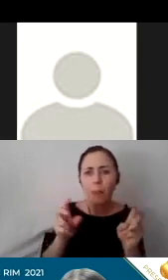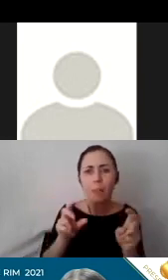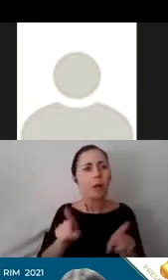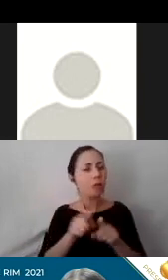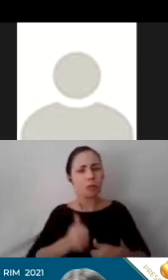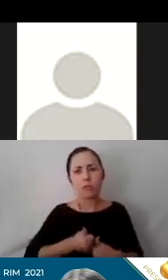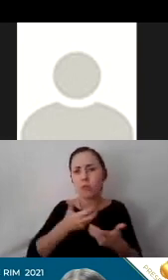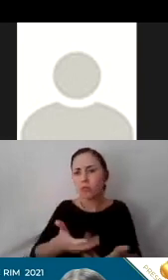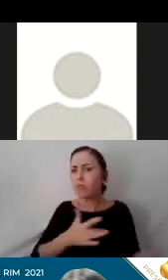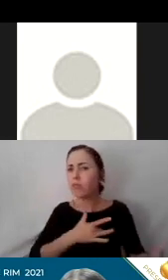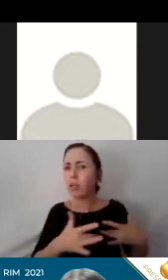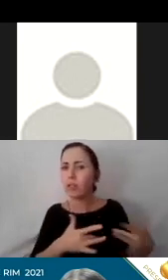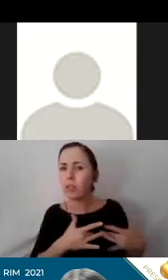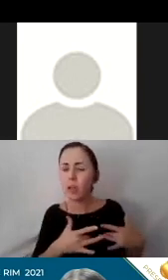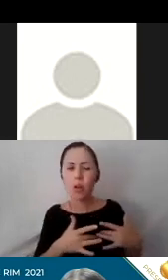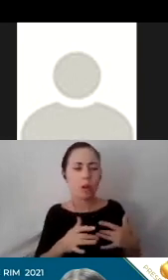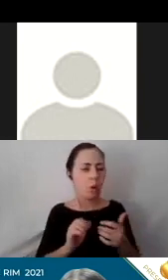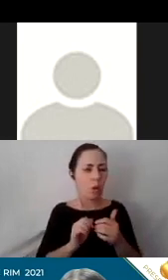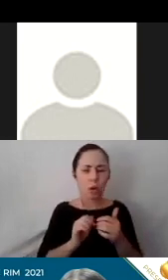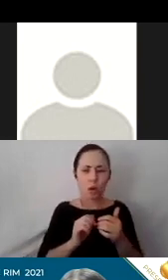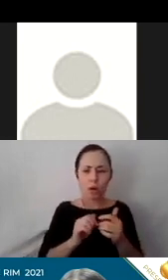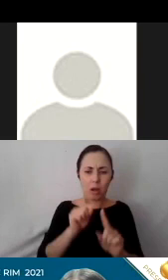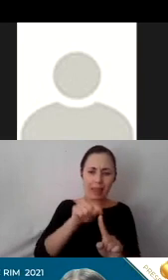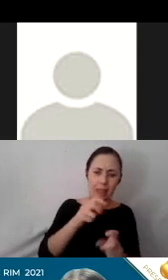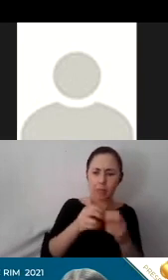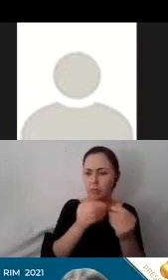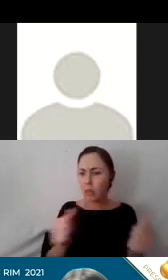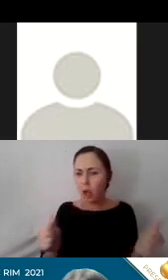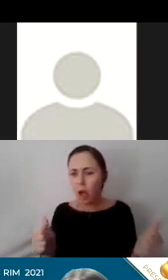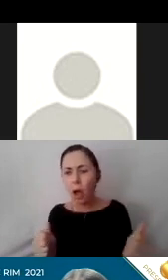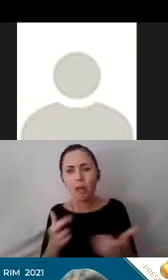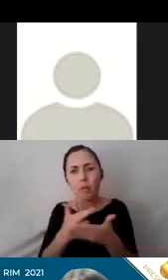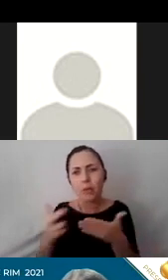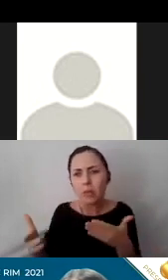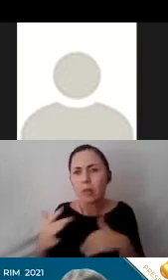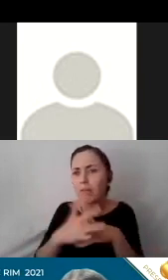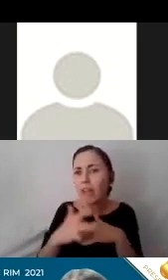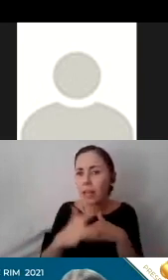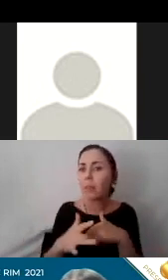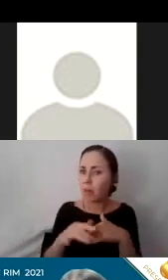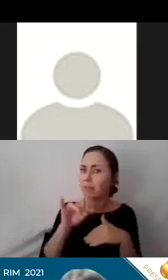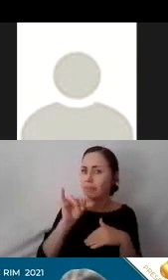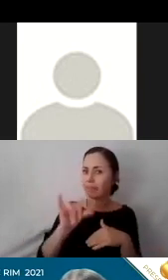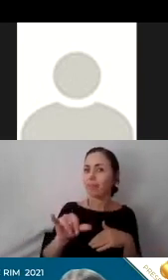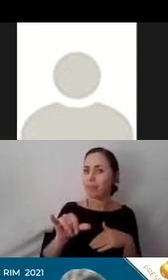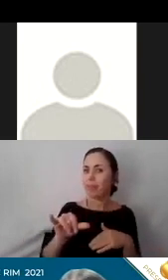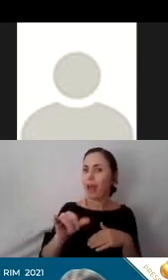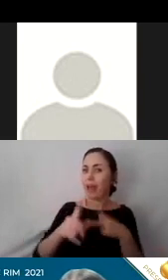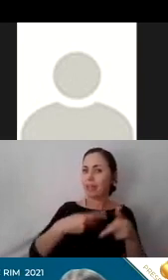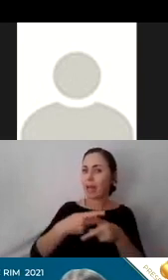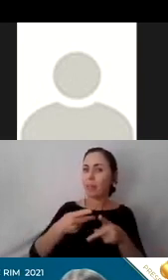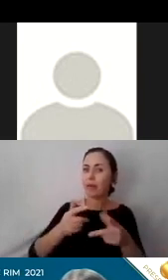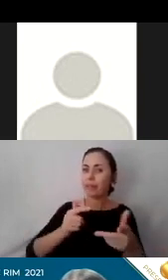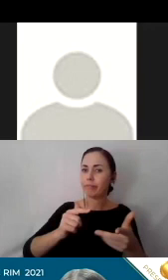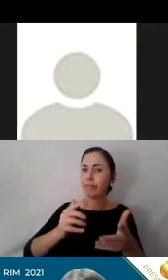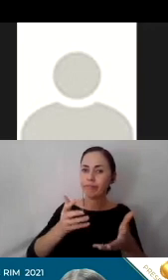or maybe perhaps the solutions and resources. So there was a lot of that conversation and sharing